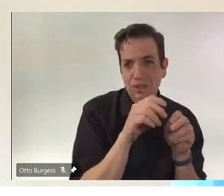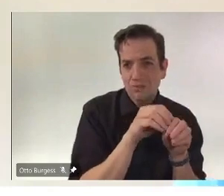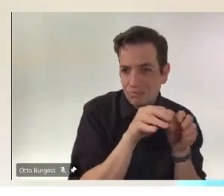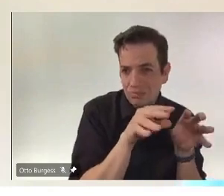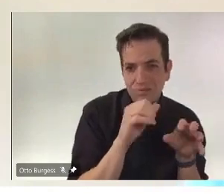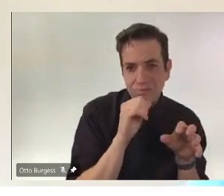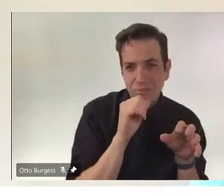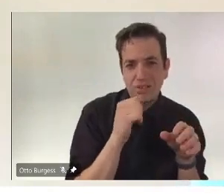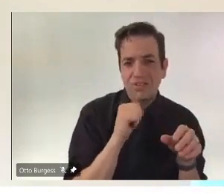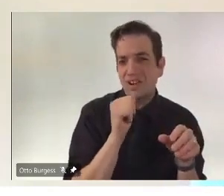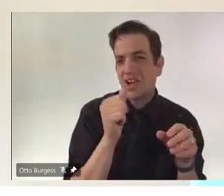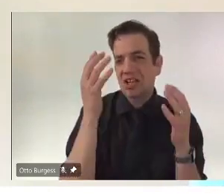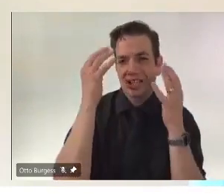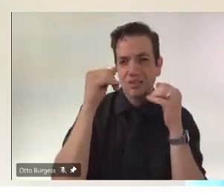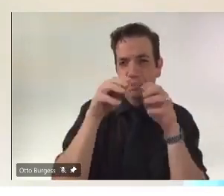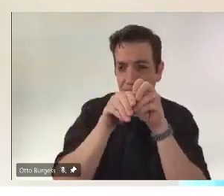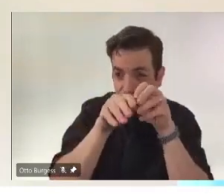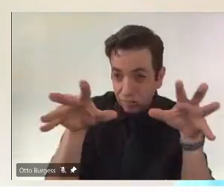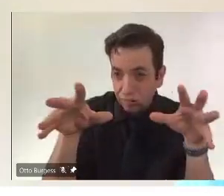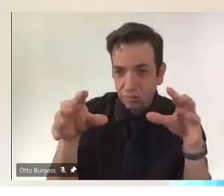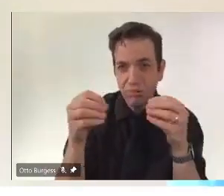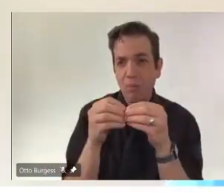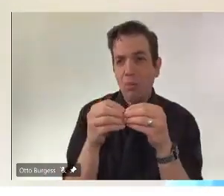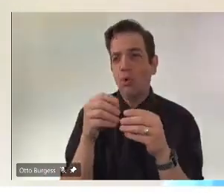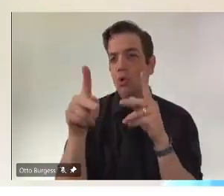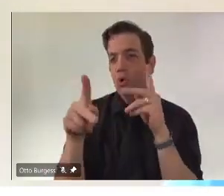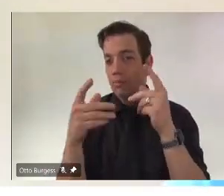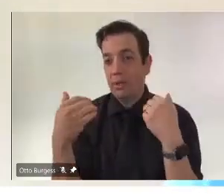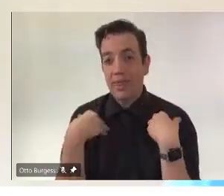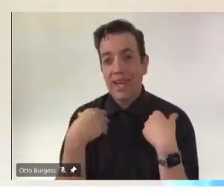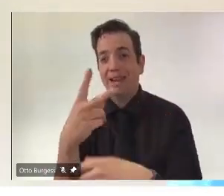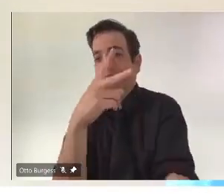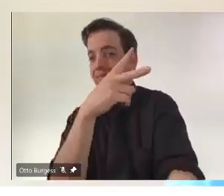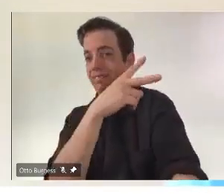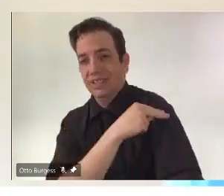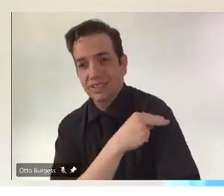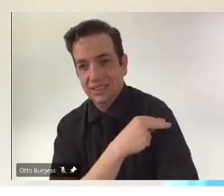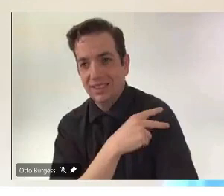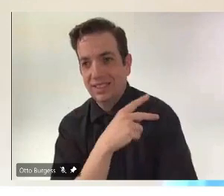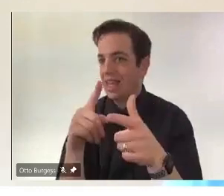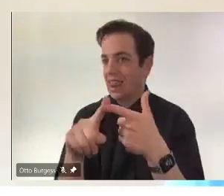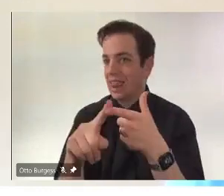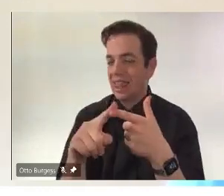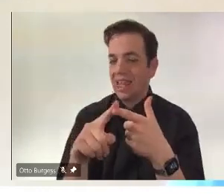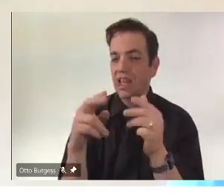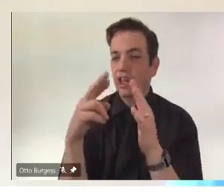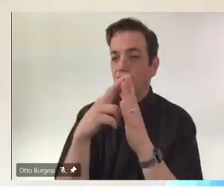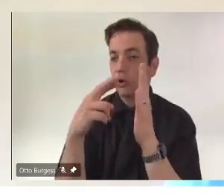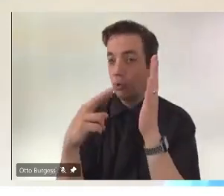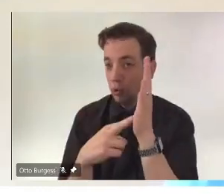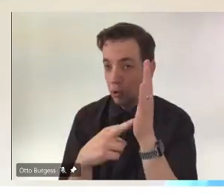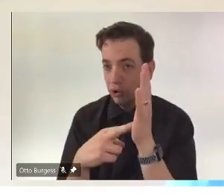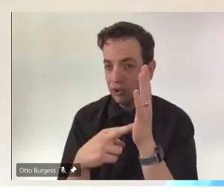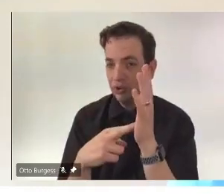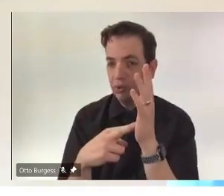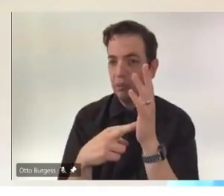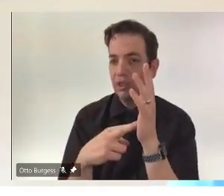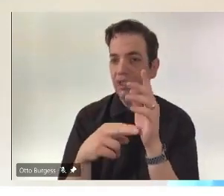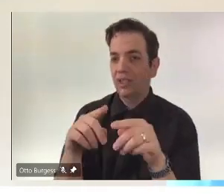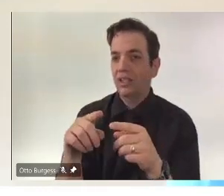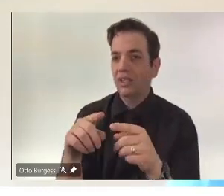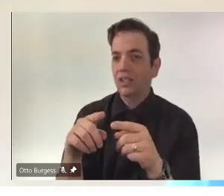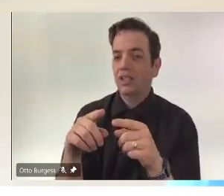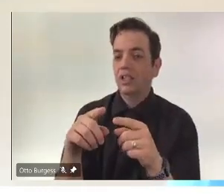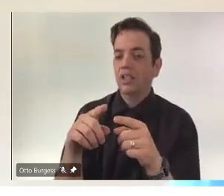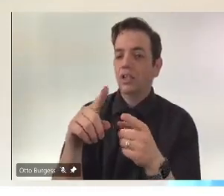the higher the proportion of people at a place of worship, at a ceremony, wedding, who are vaccinated, the less likely